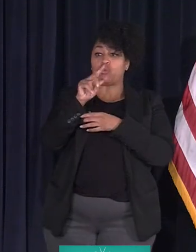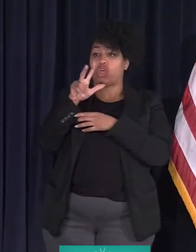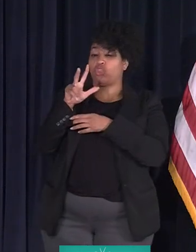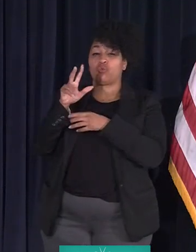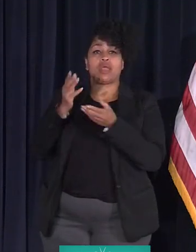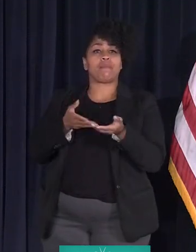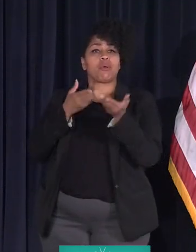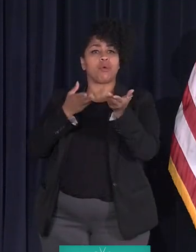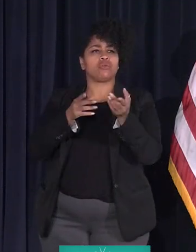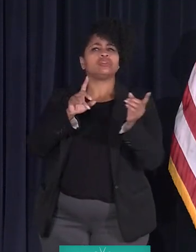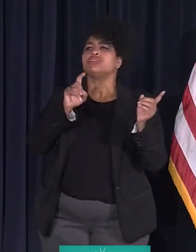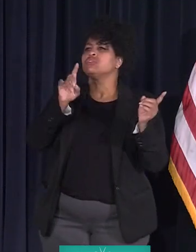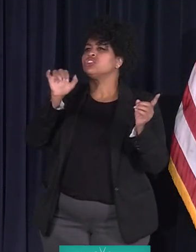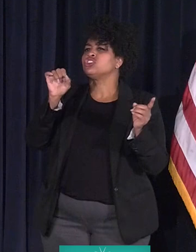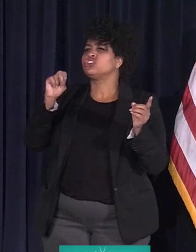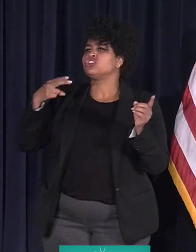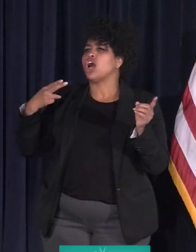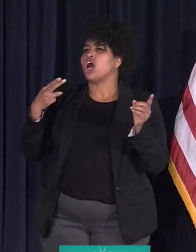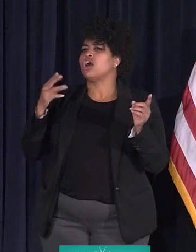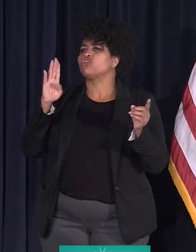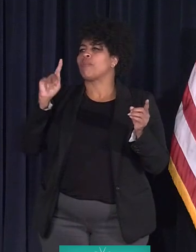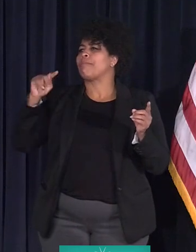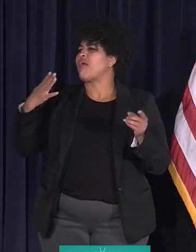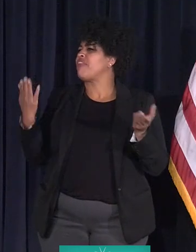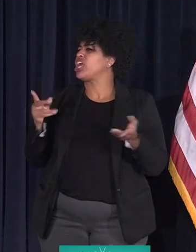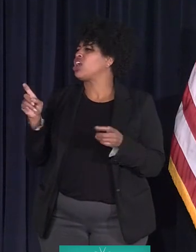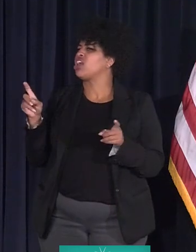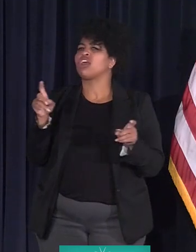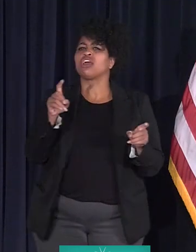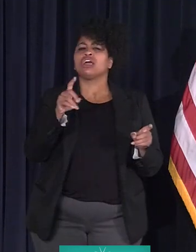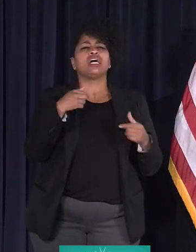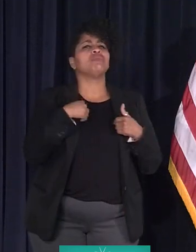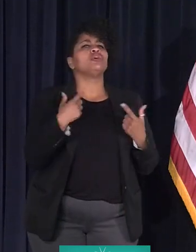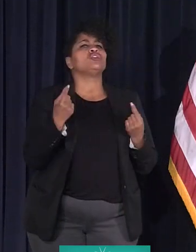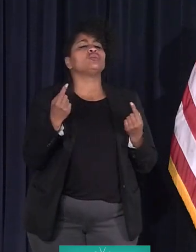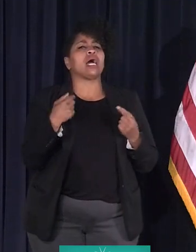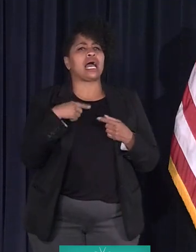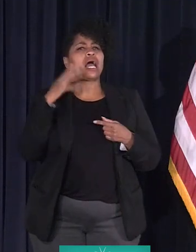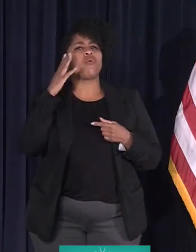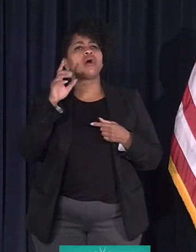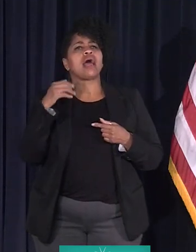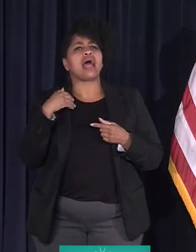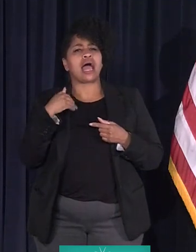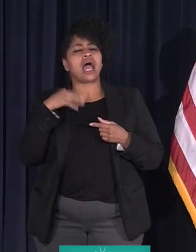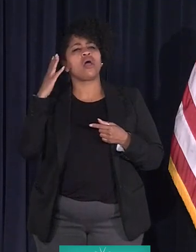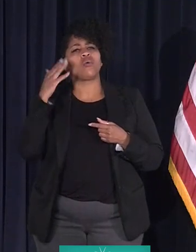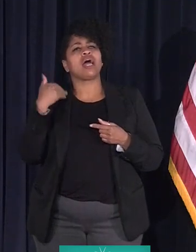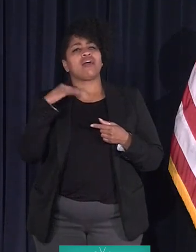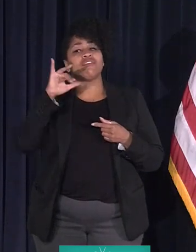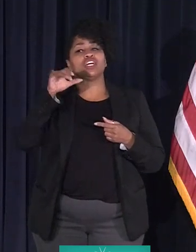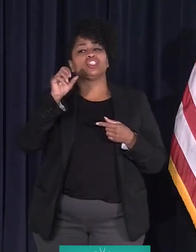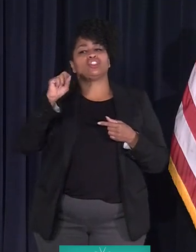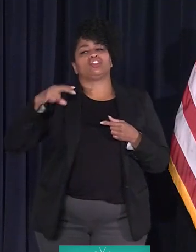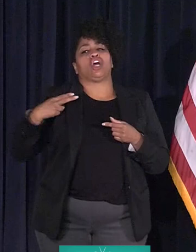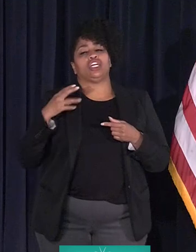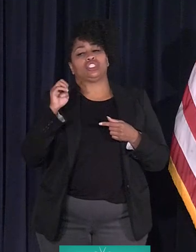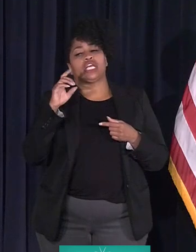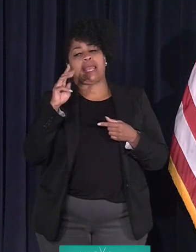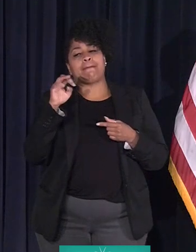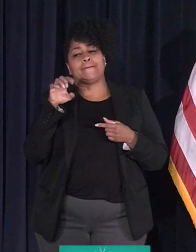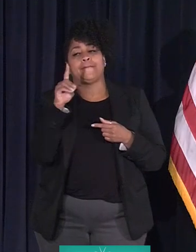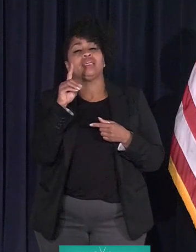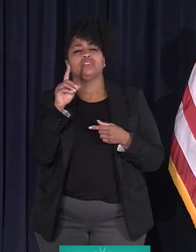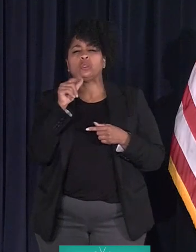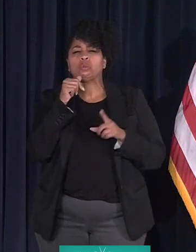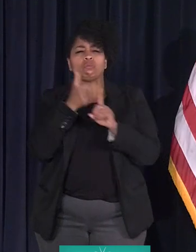or Beth here? You know what I'm going to do? I'm going to have Josh Edmonds, who's just absolutely